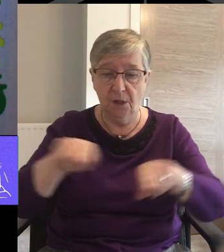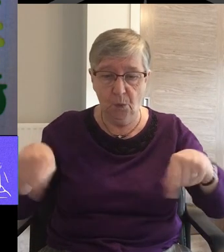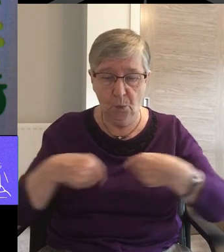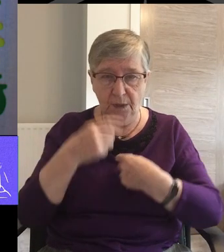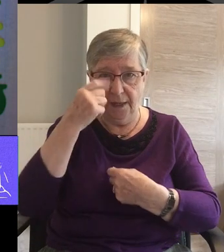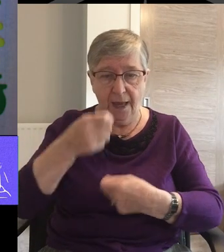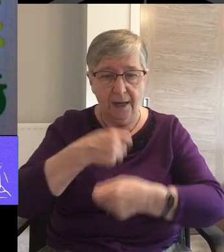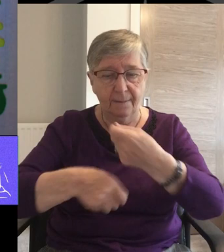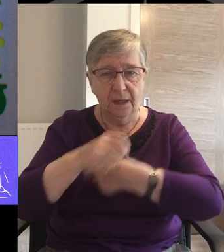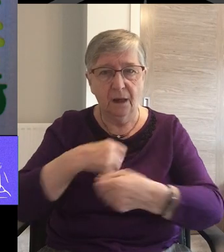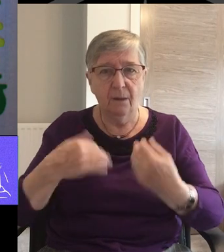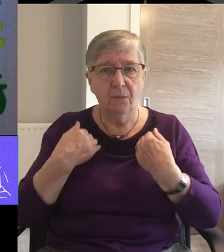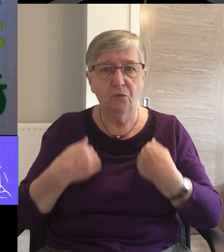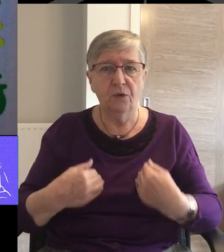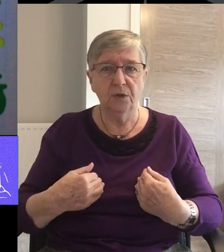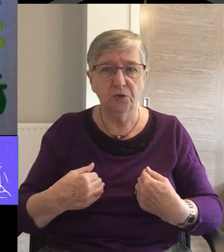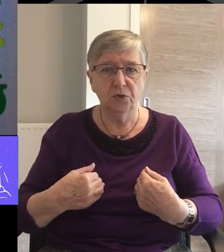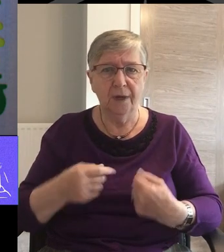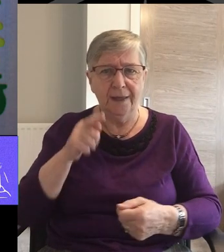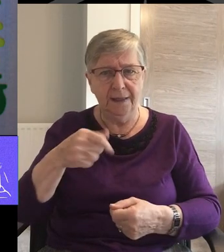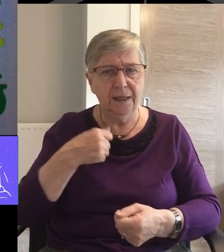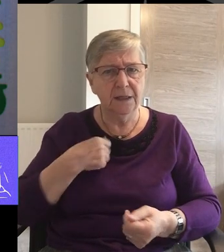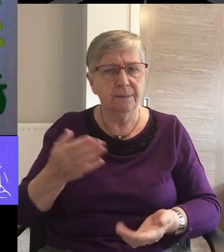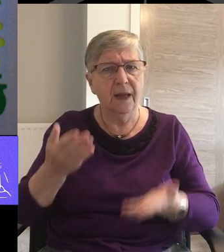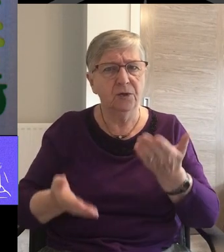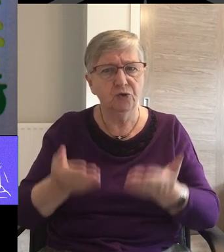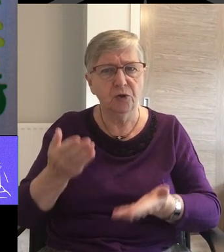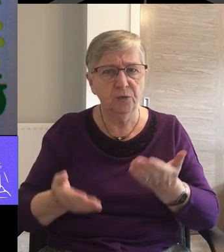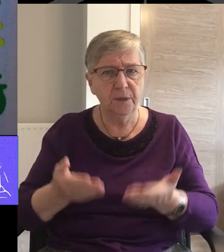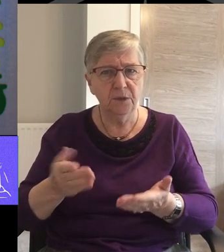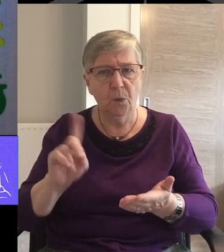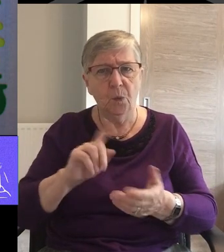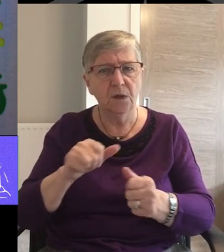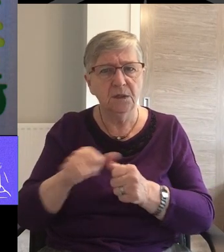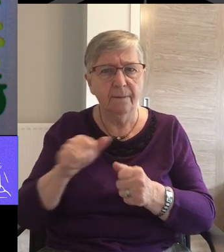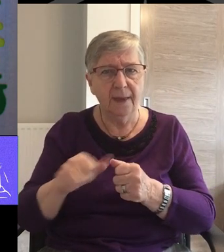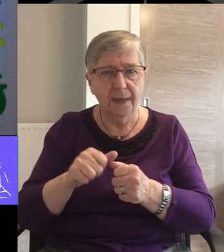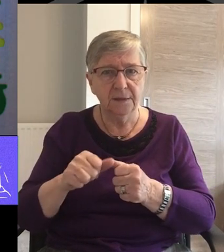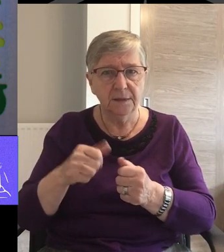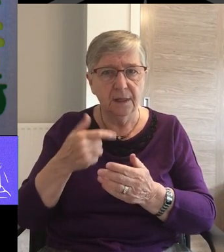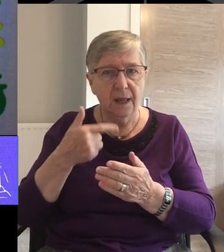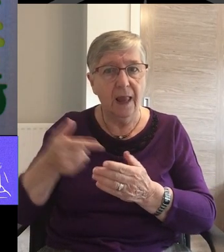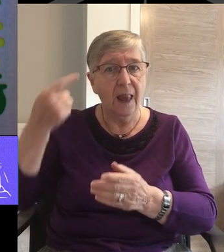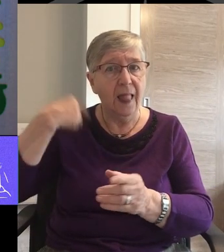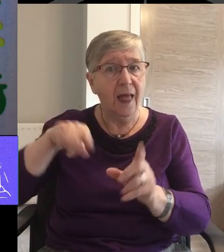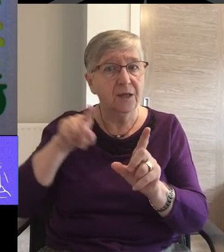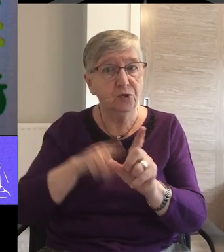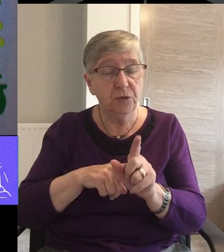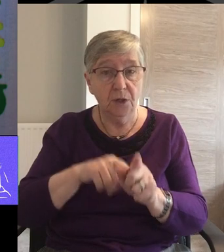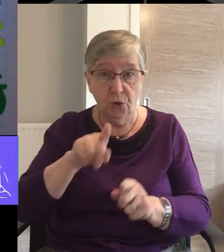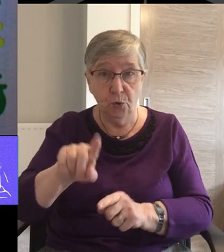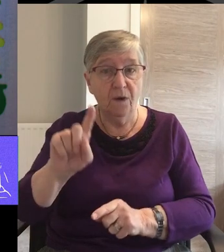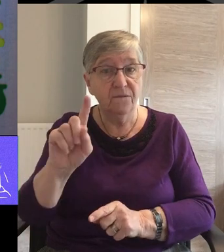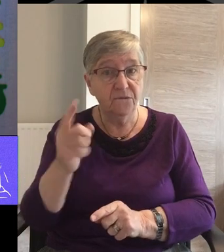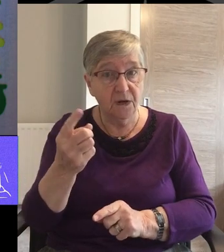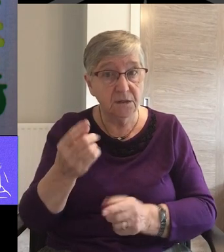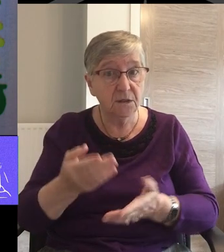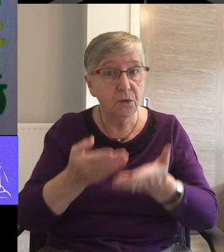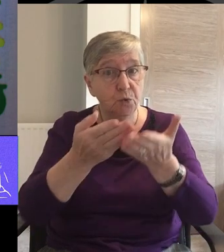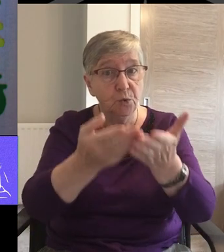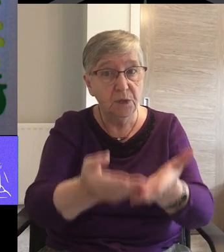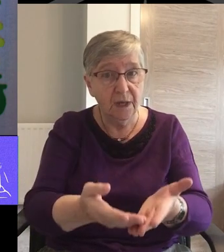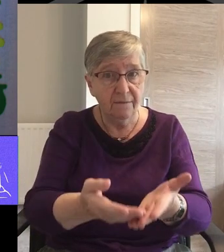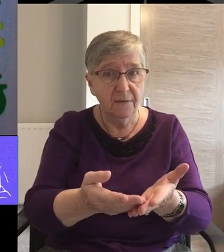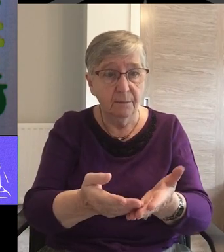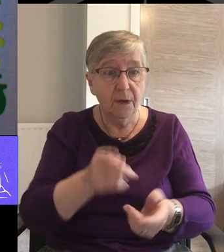And here is my judgment about what is best for you in this matter Last year you were the first not only to give But also